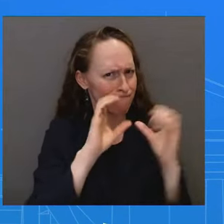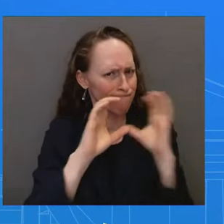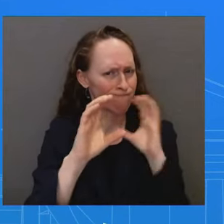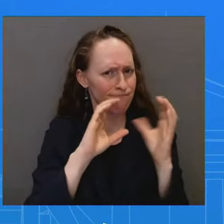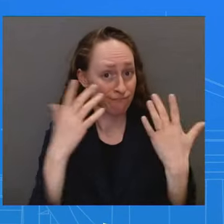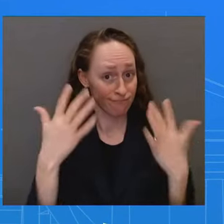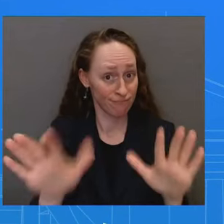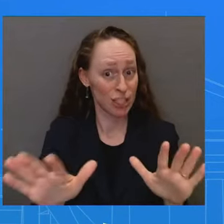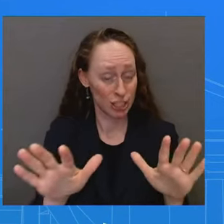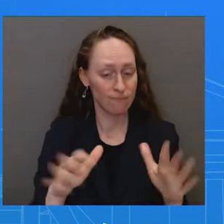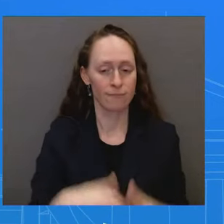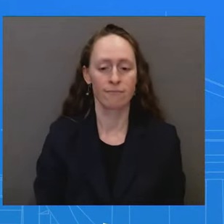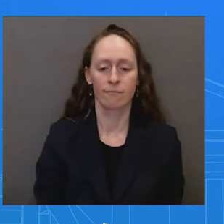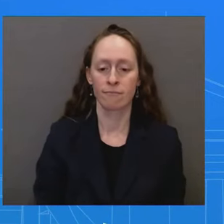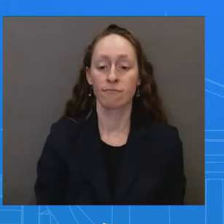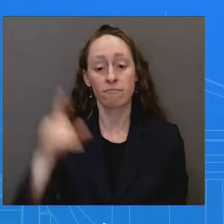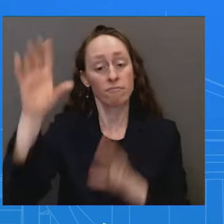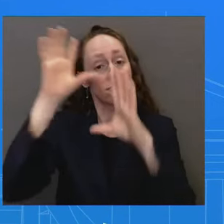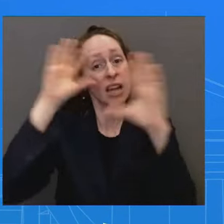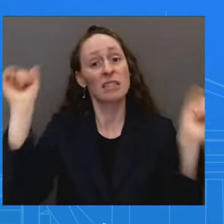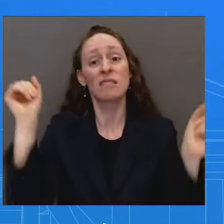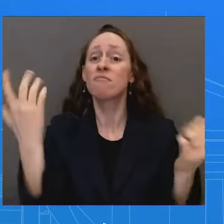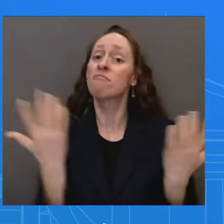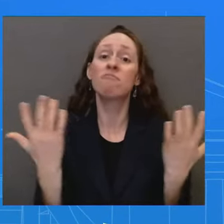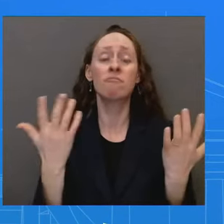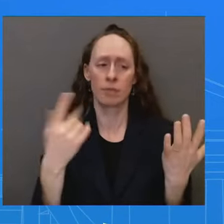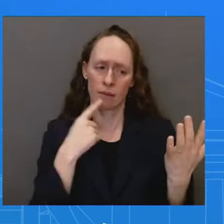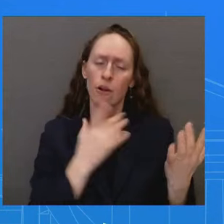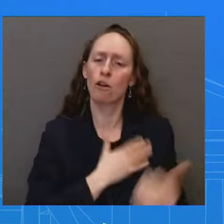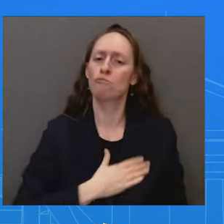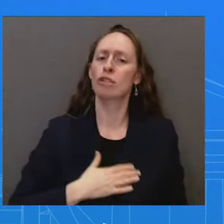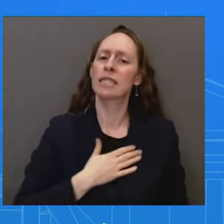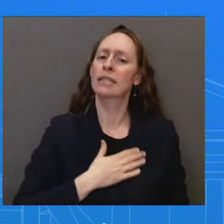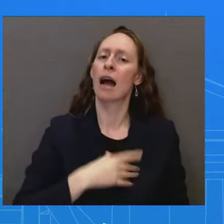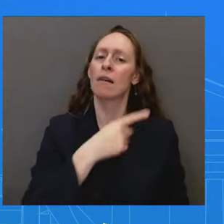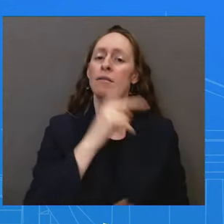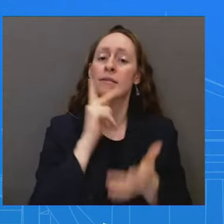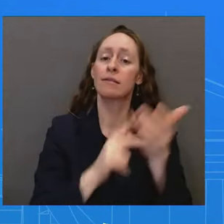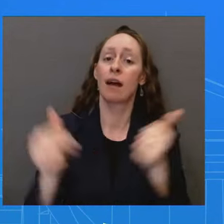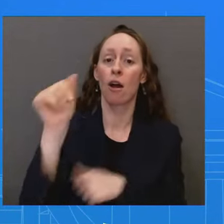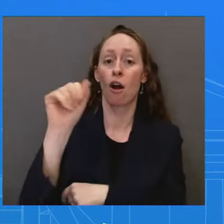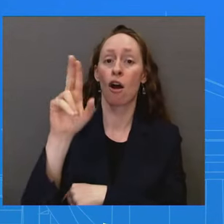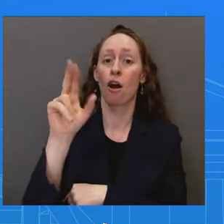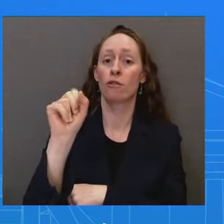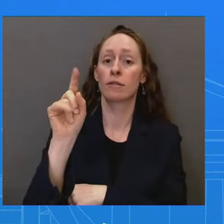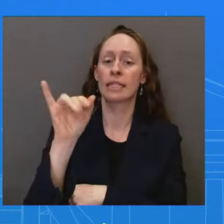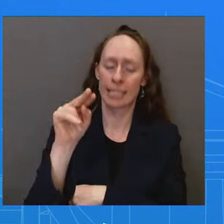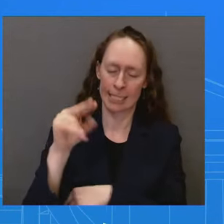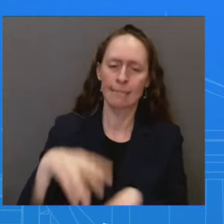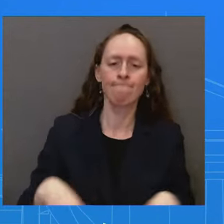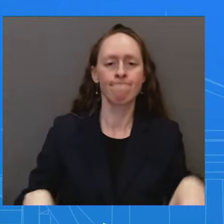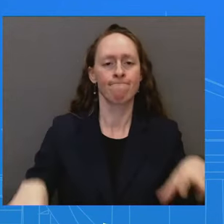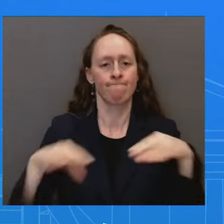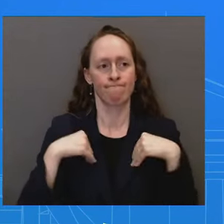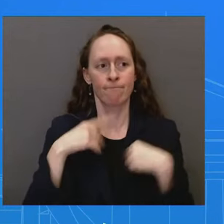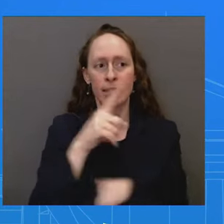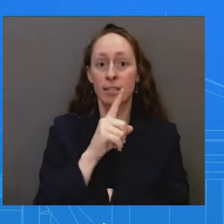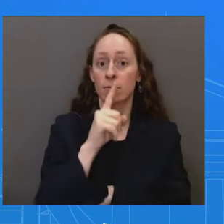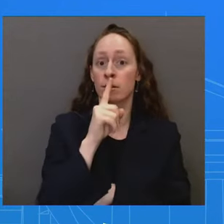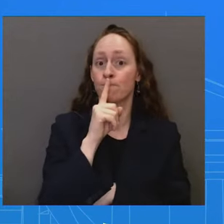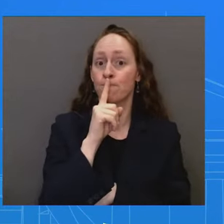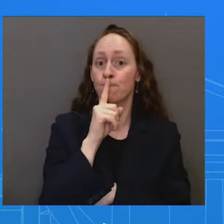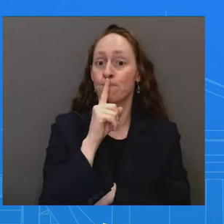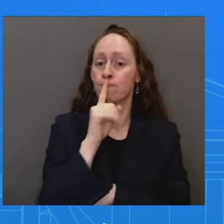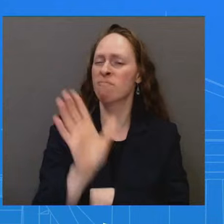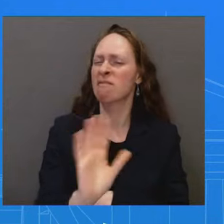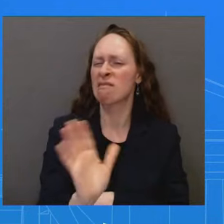That, that, that makes a difference. And he also respects the work that Secretary Austin has done on a range of